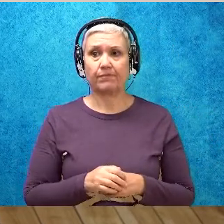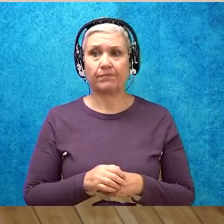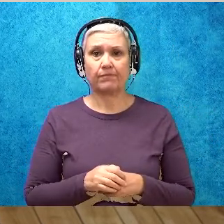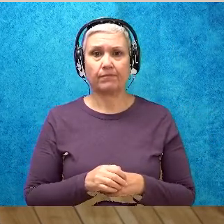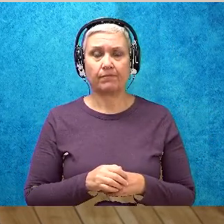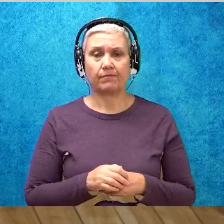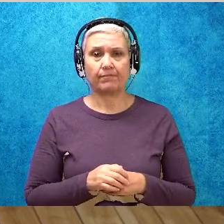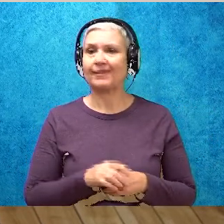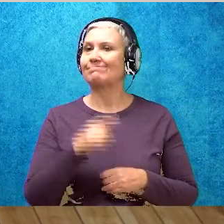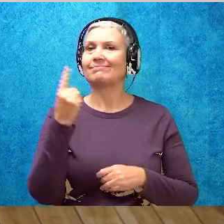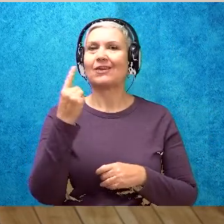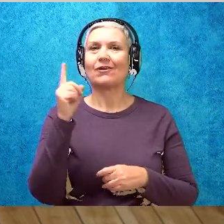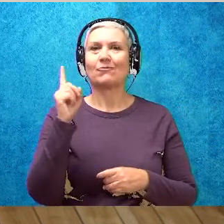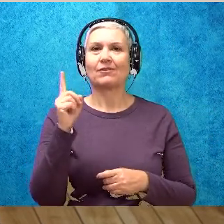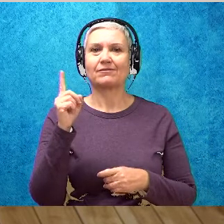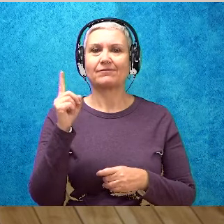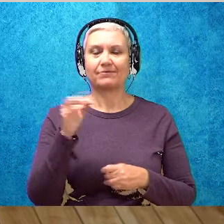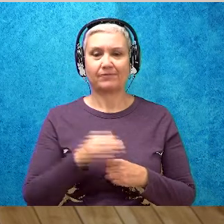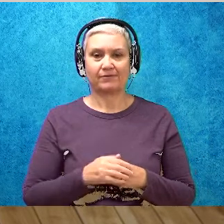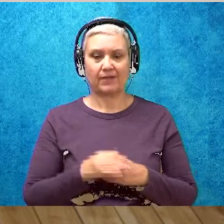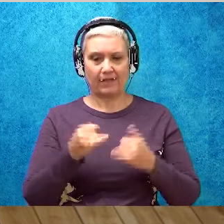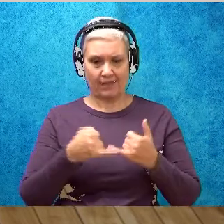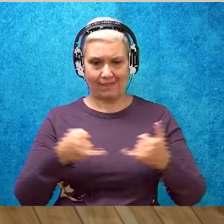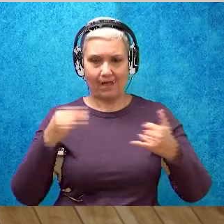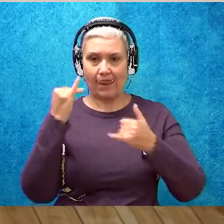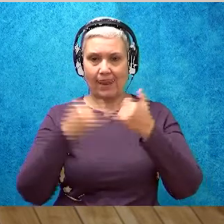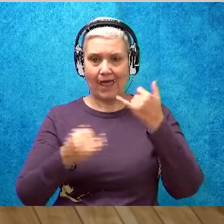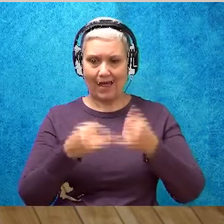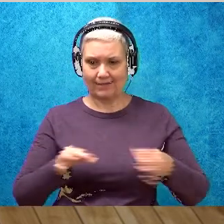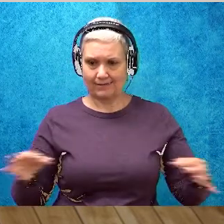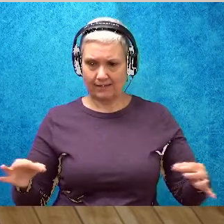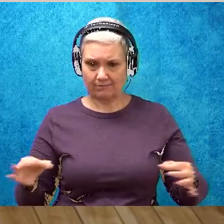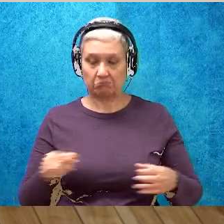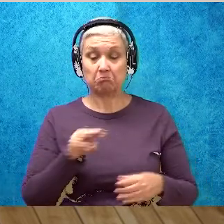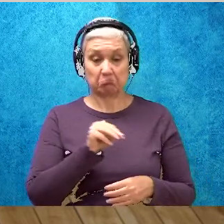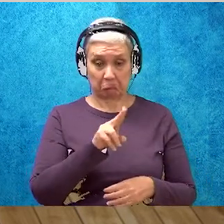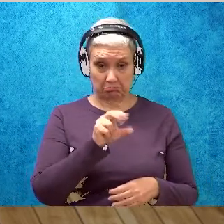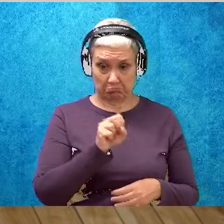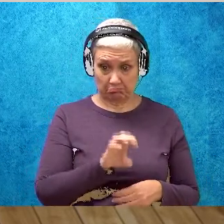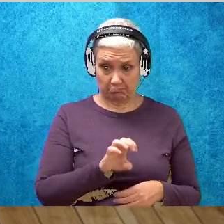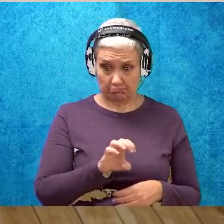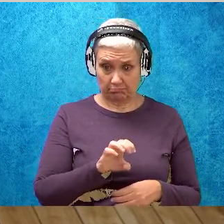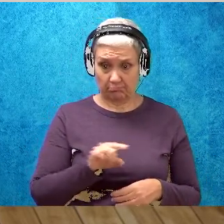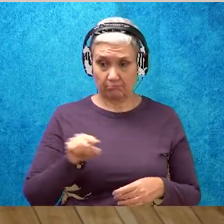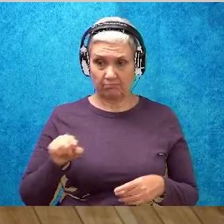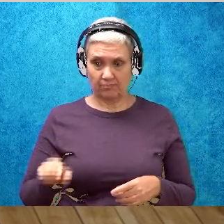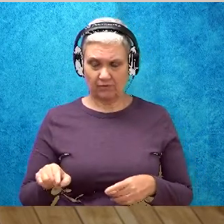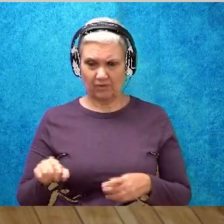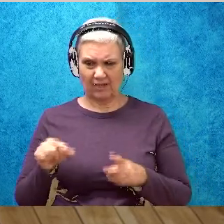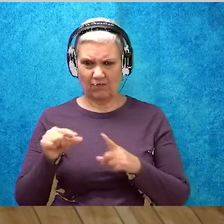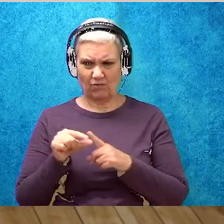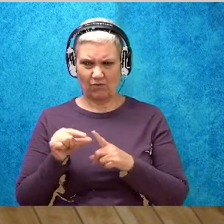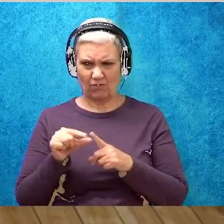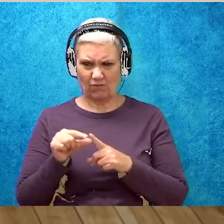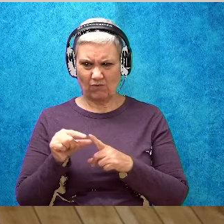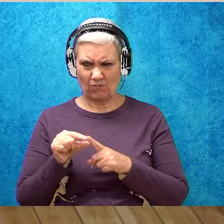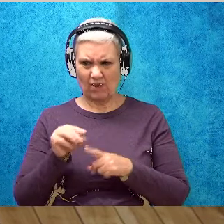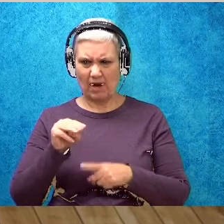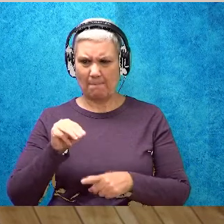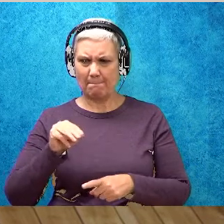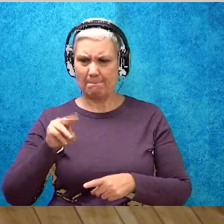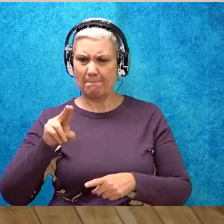Muse is the only one there. And then I'm going to look in the last sentence. I see muse, and then I see another one. I see